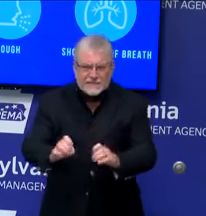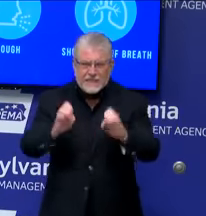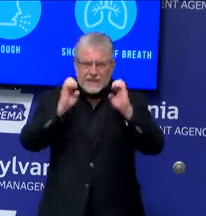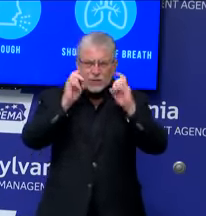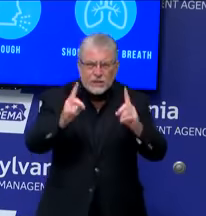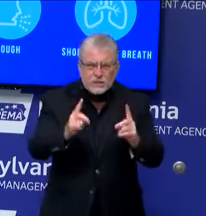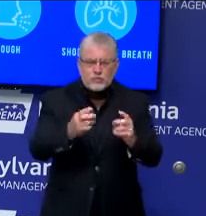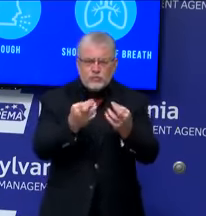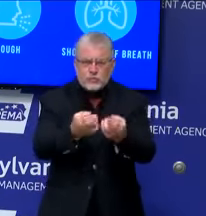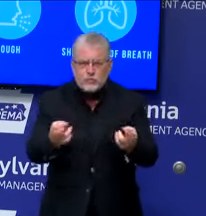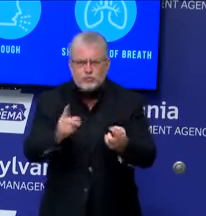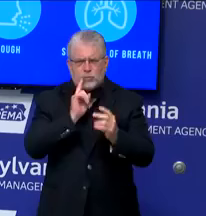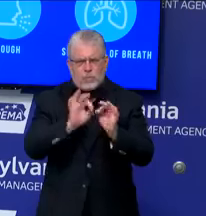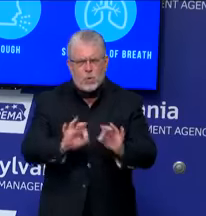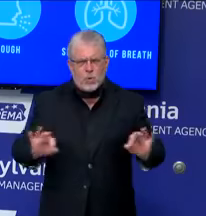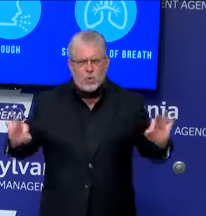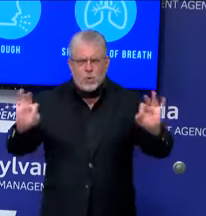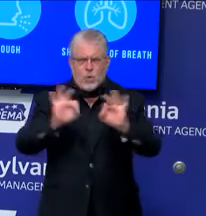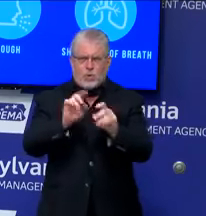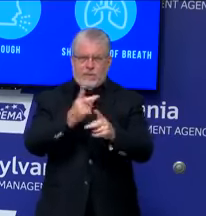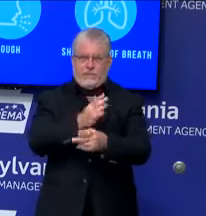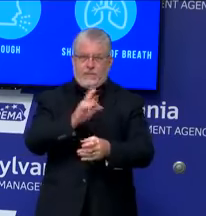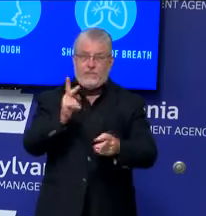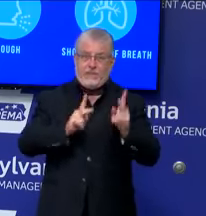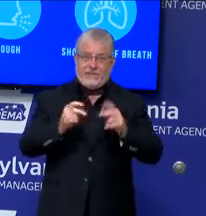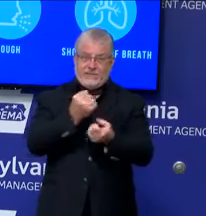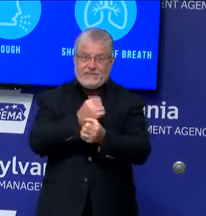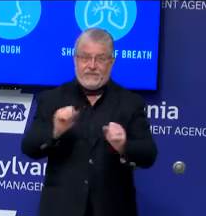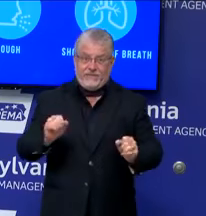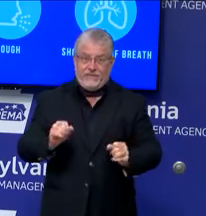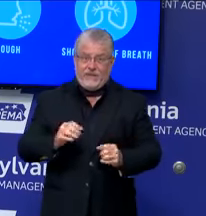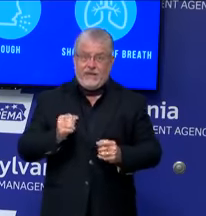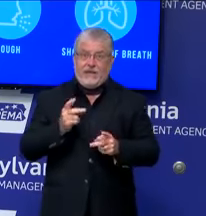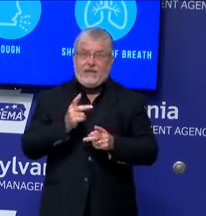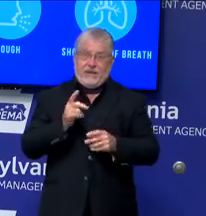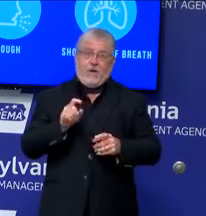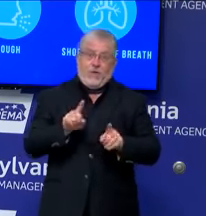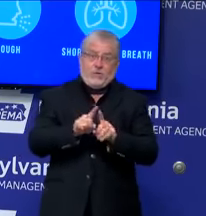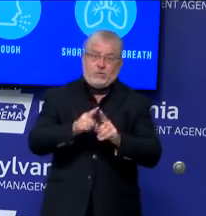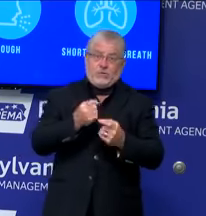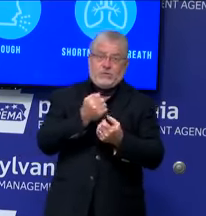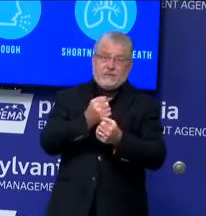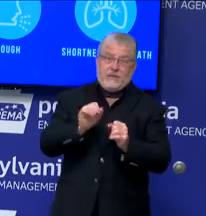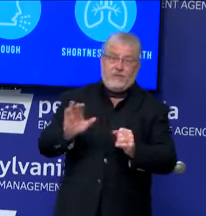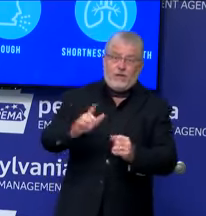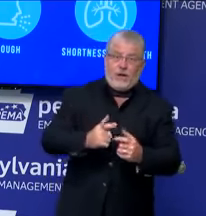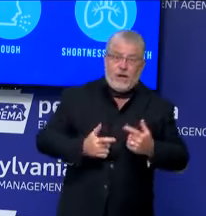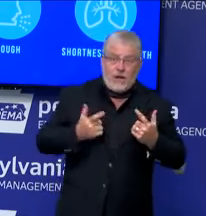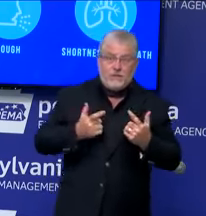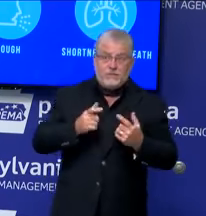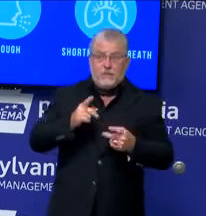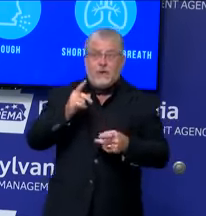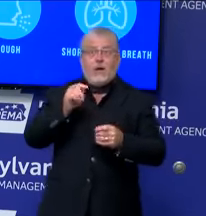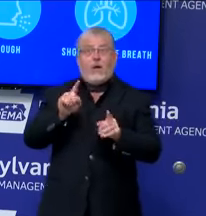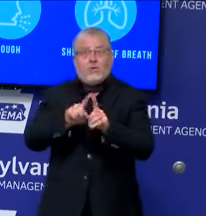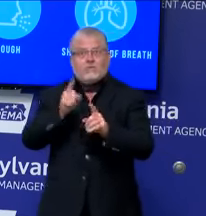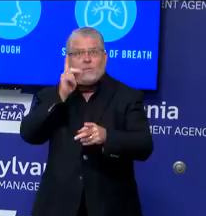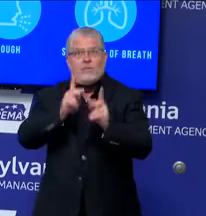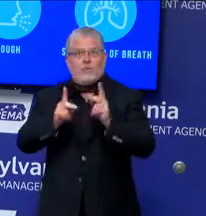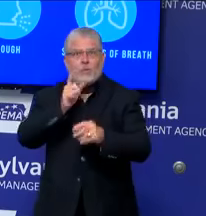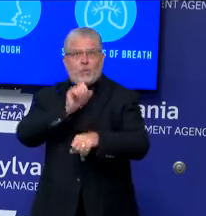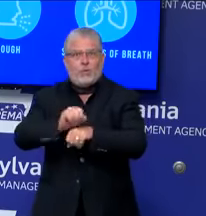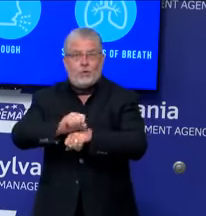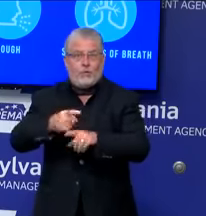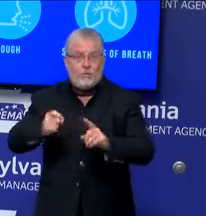safety and well-being of the residents and staff in these facilities. Therefore, we continue to take all necessary